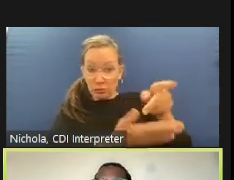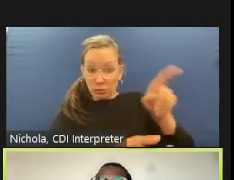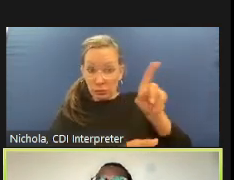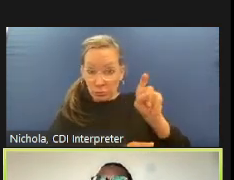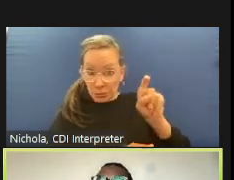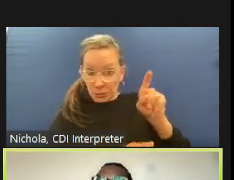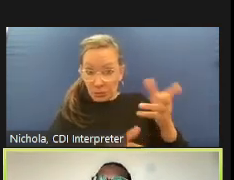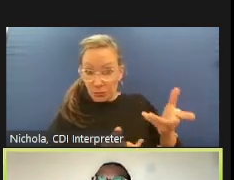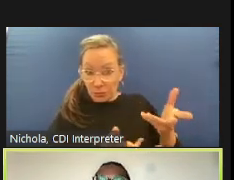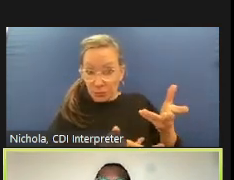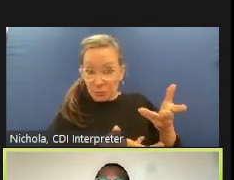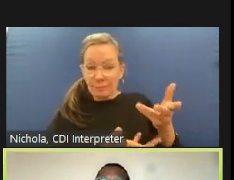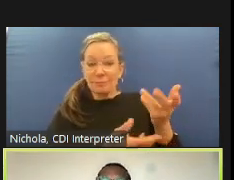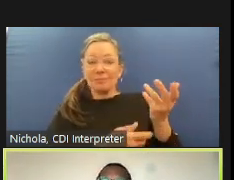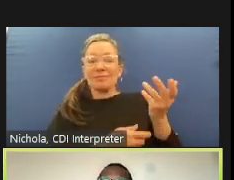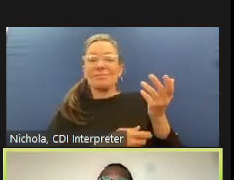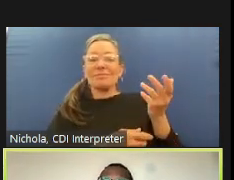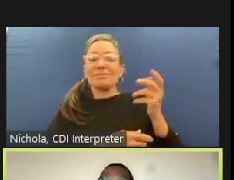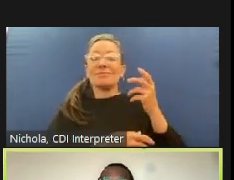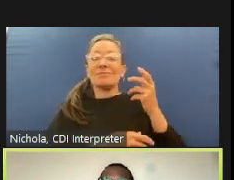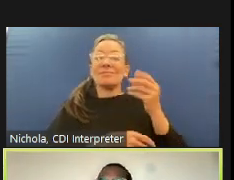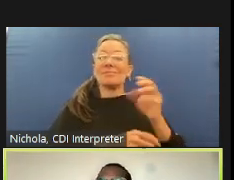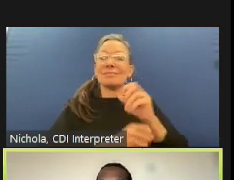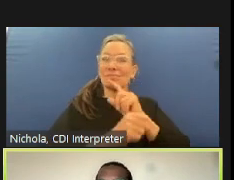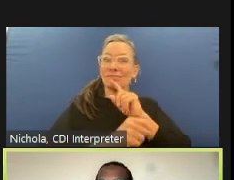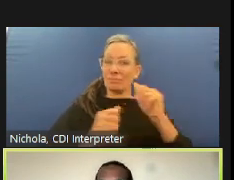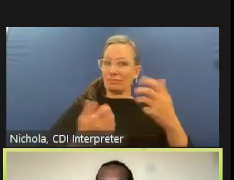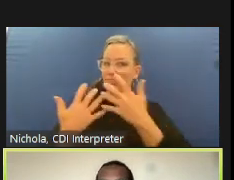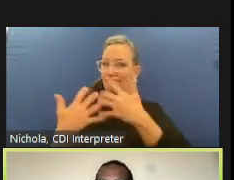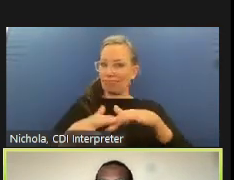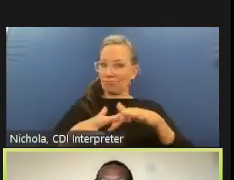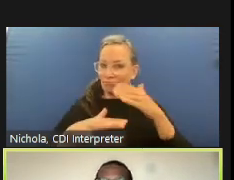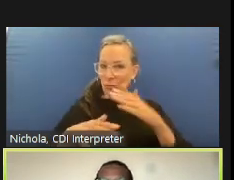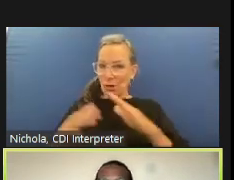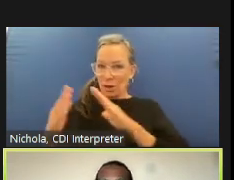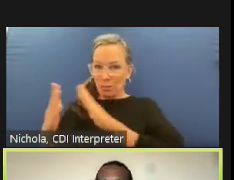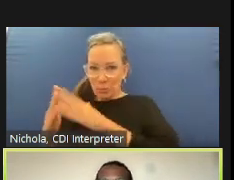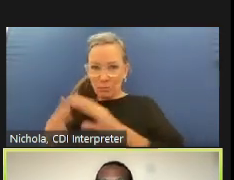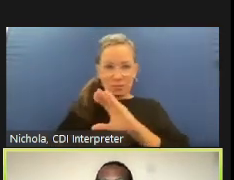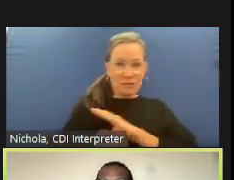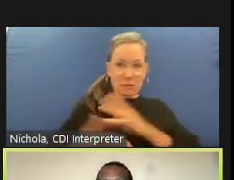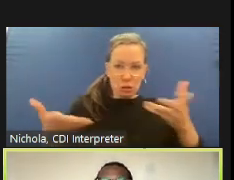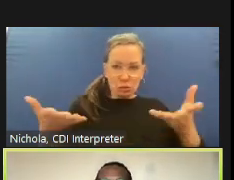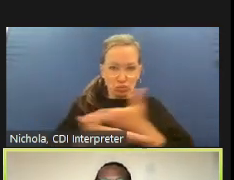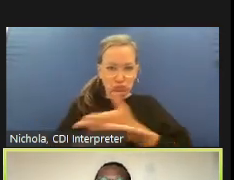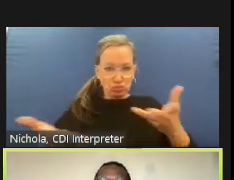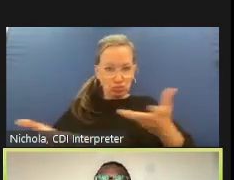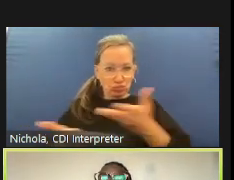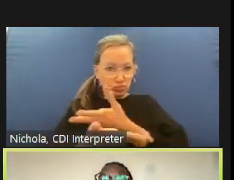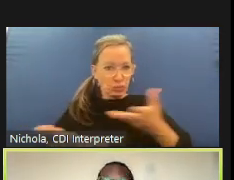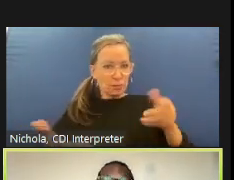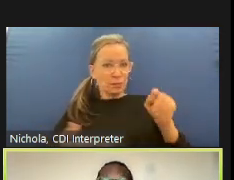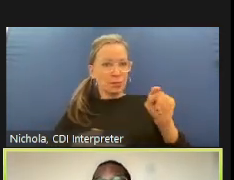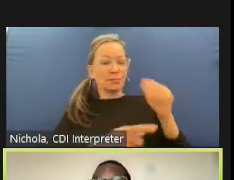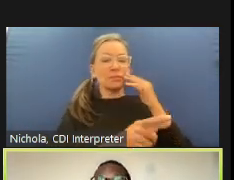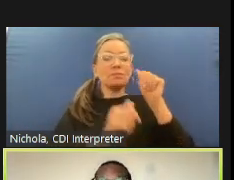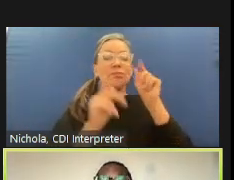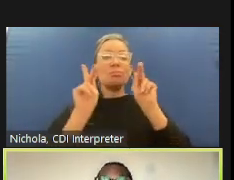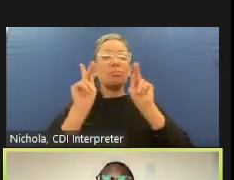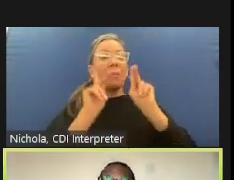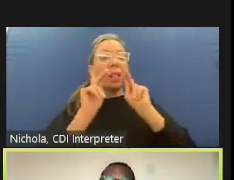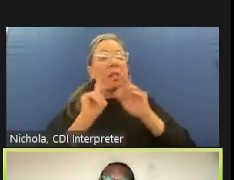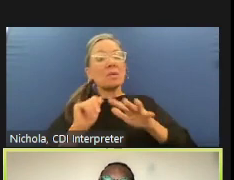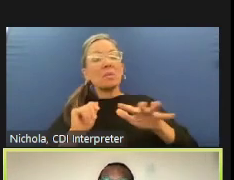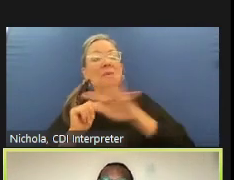serve that people when they feel that the law enforcement agency is legitimate will think that